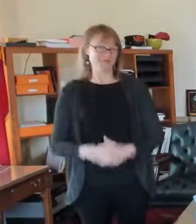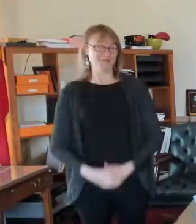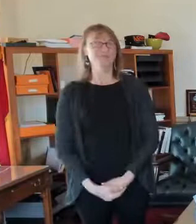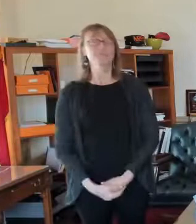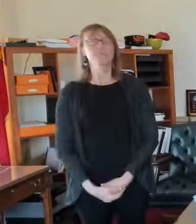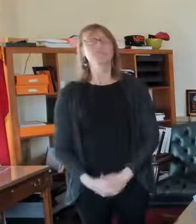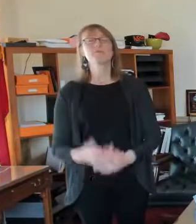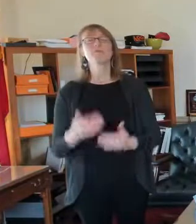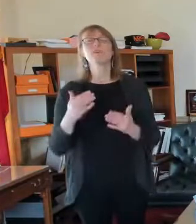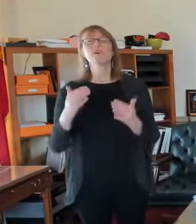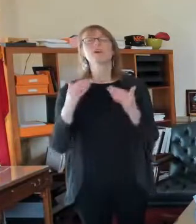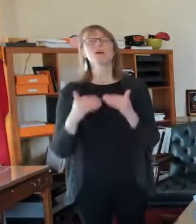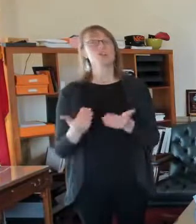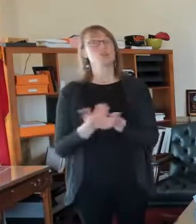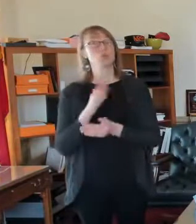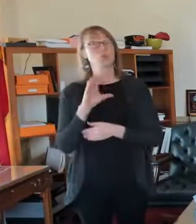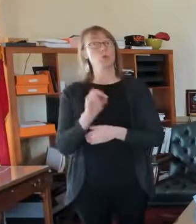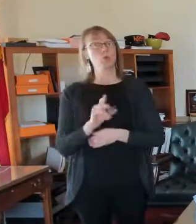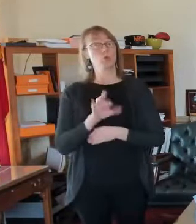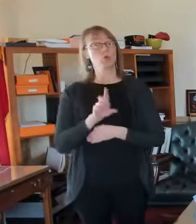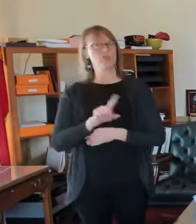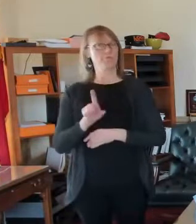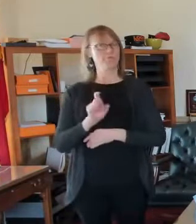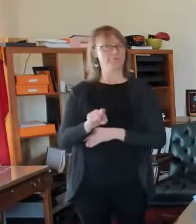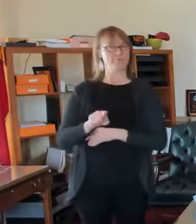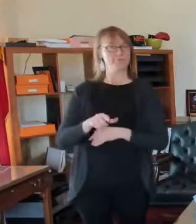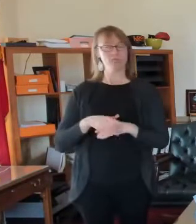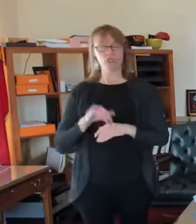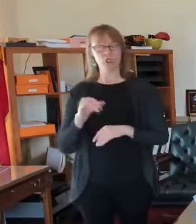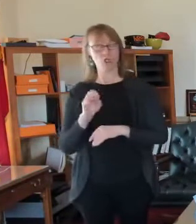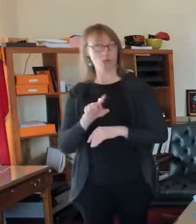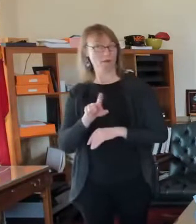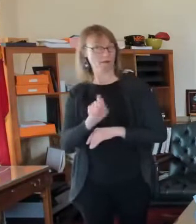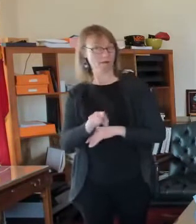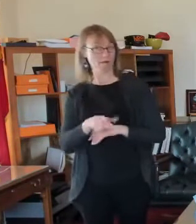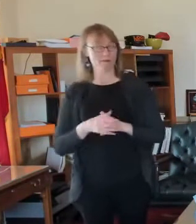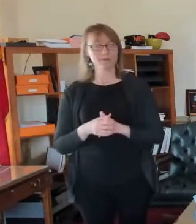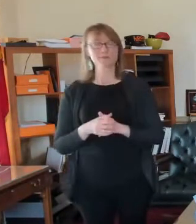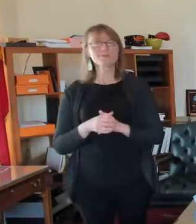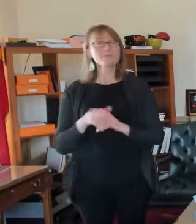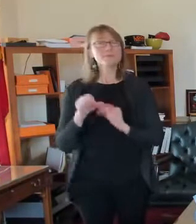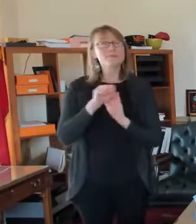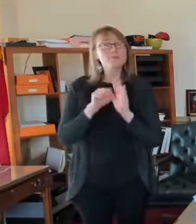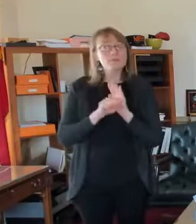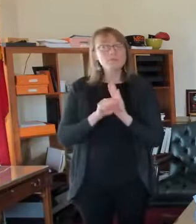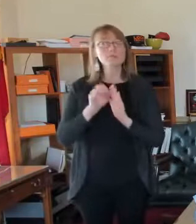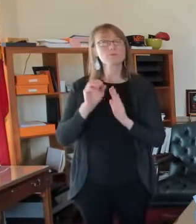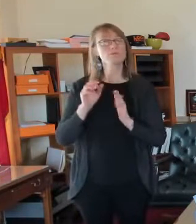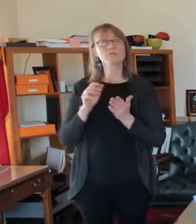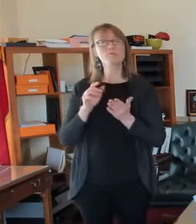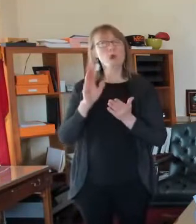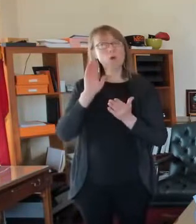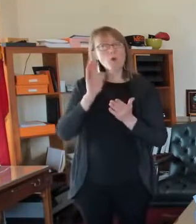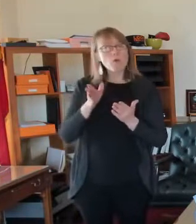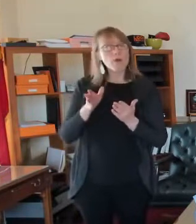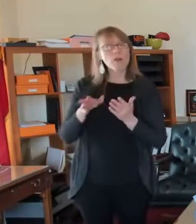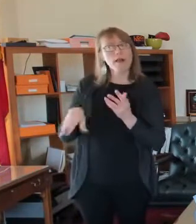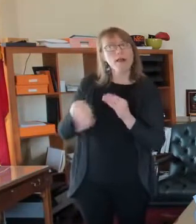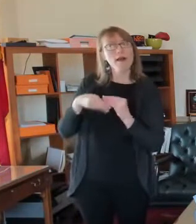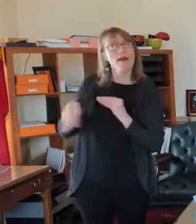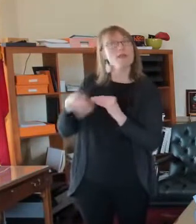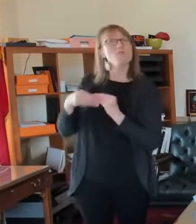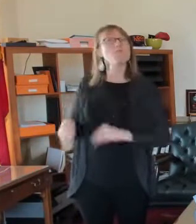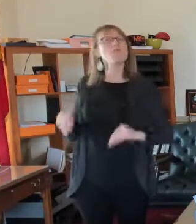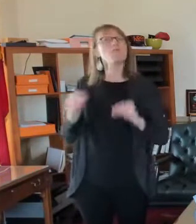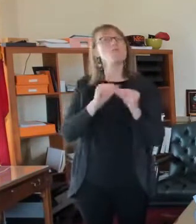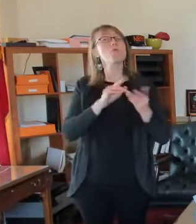to a new COVID question, uh, from Joe asking if the state is going to expand the number of pharmacies in the city that's